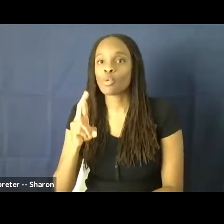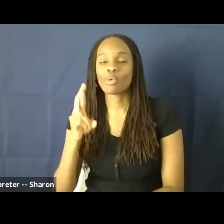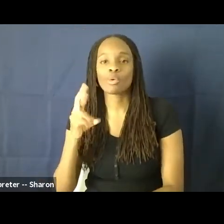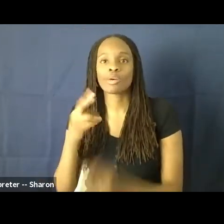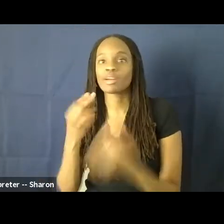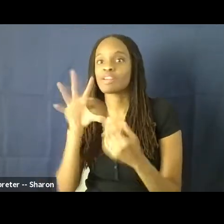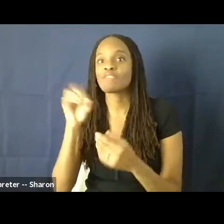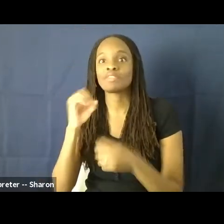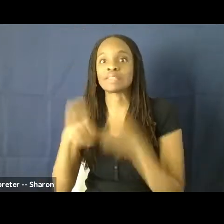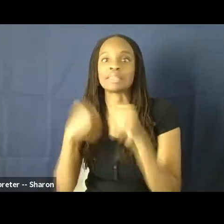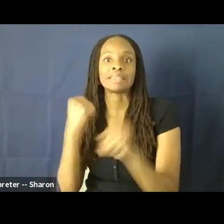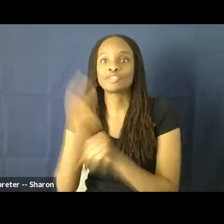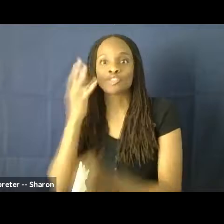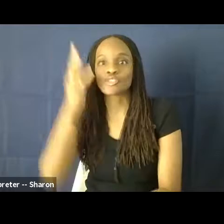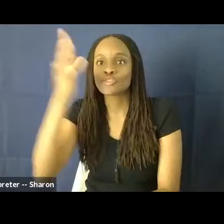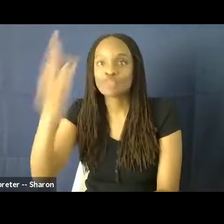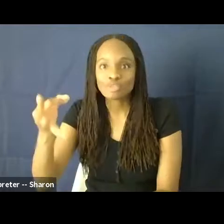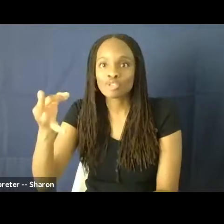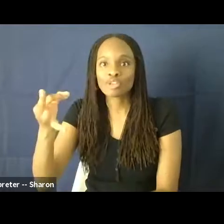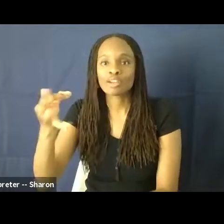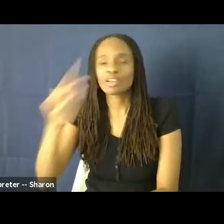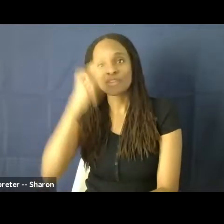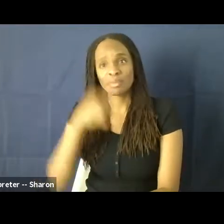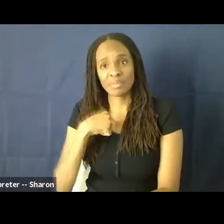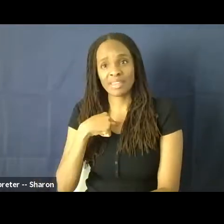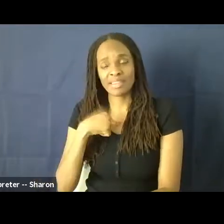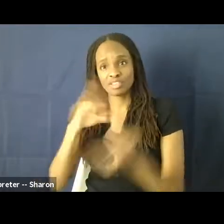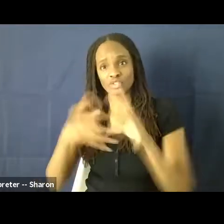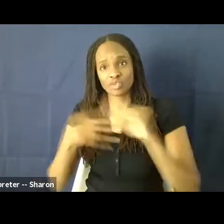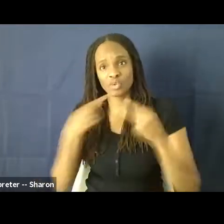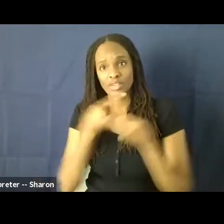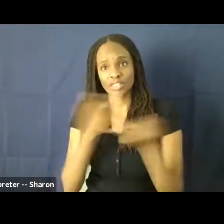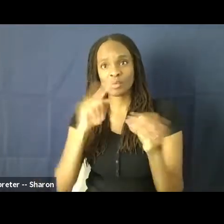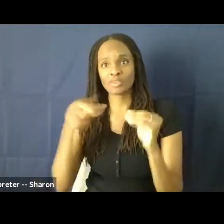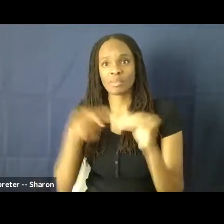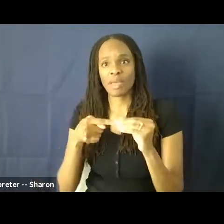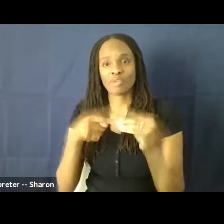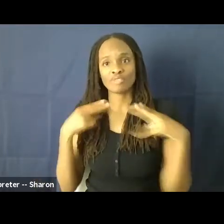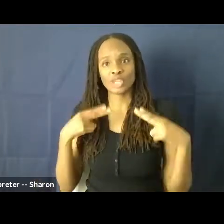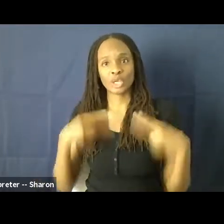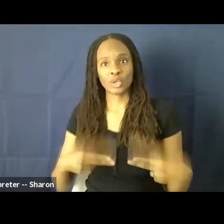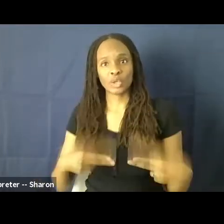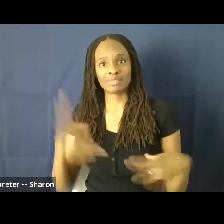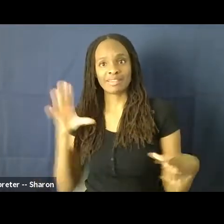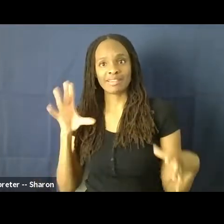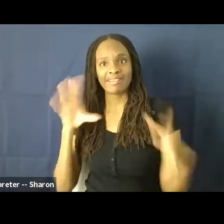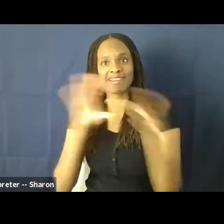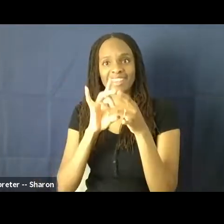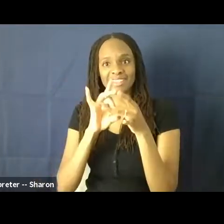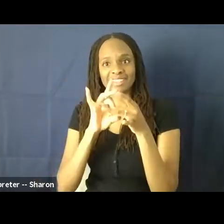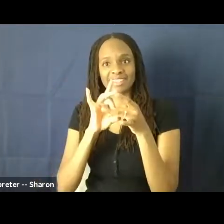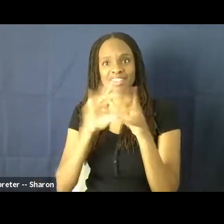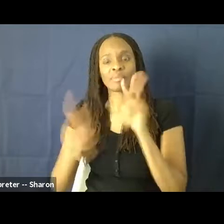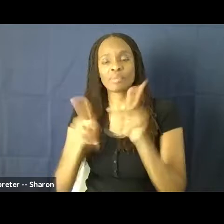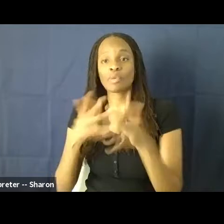from now. To me, storytelling was about humanity and connecting people. And whatever your